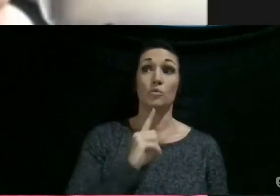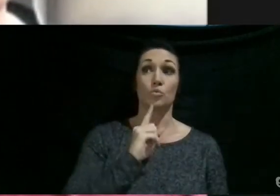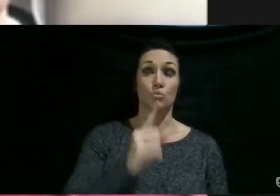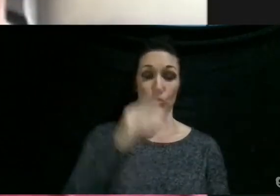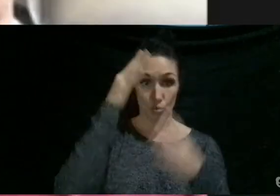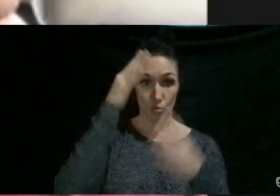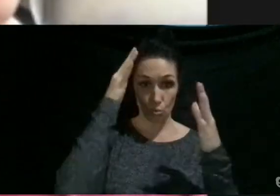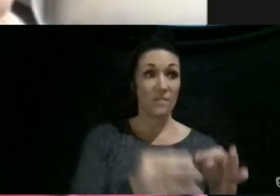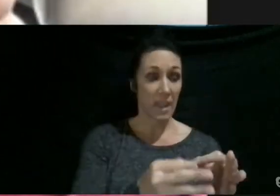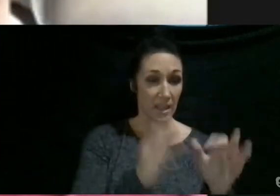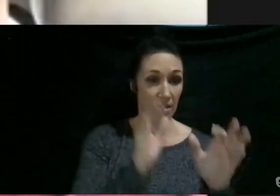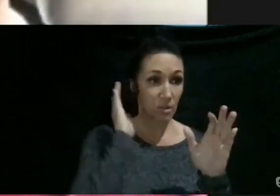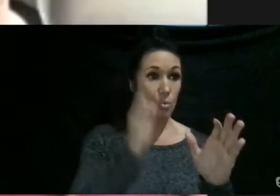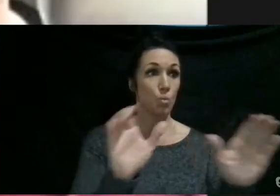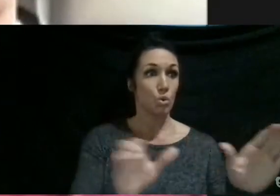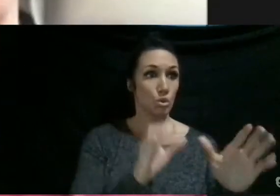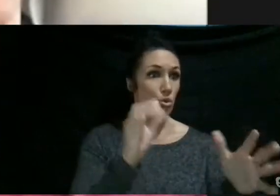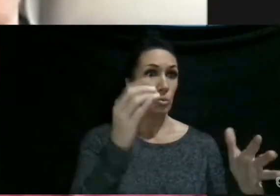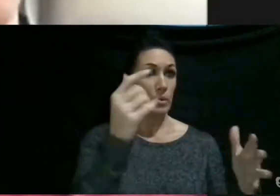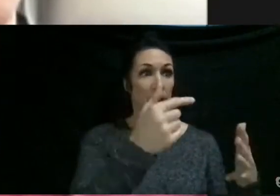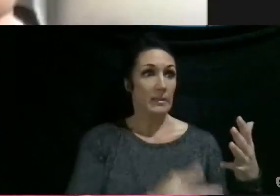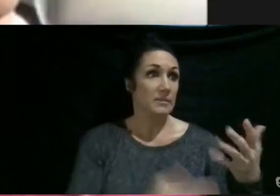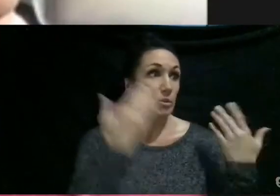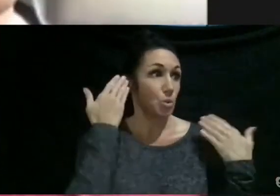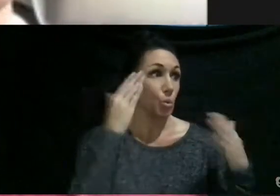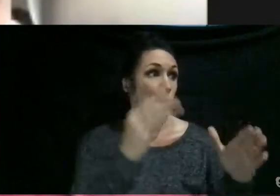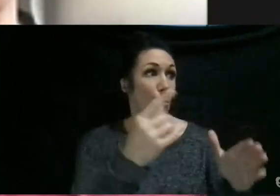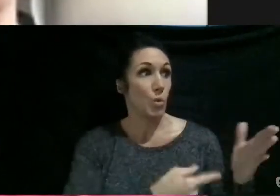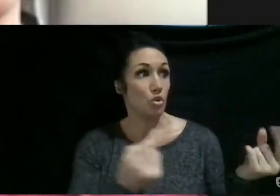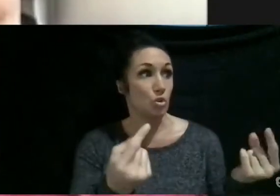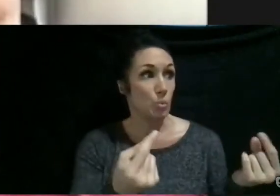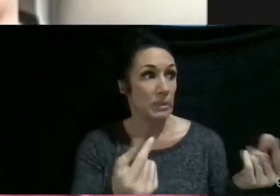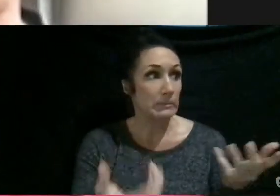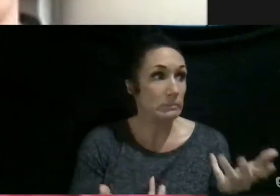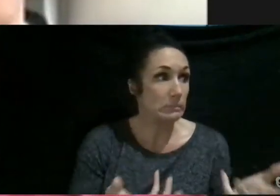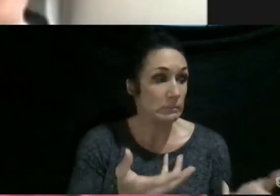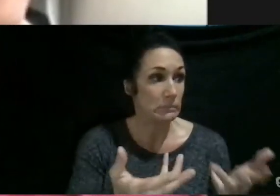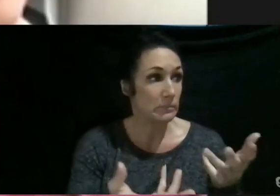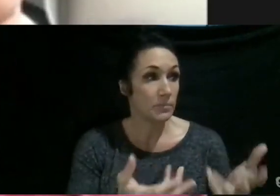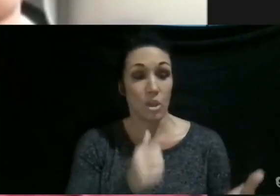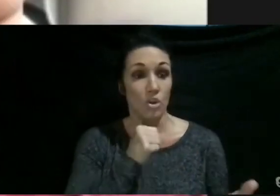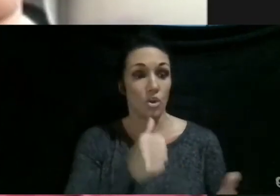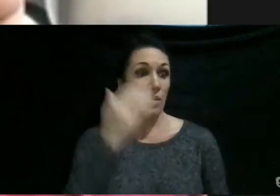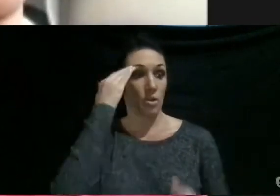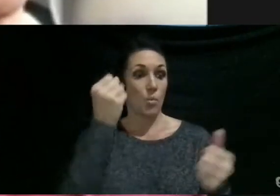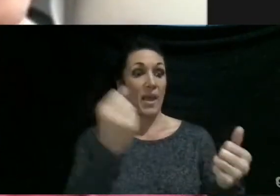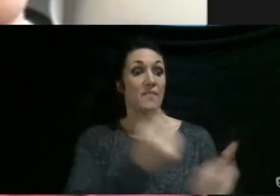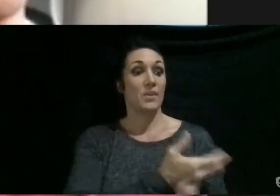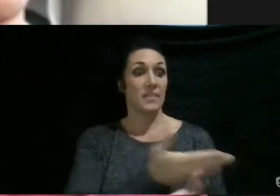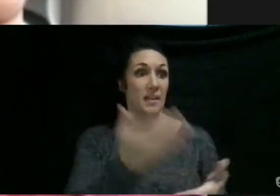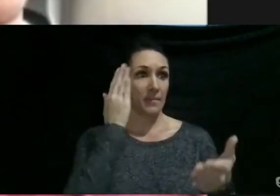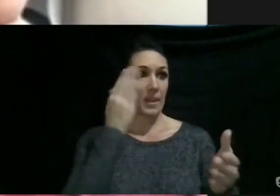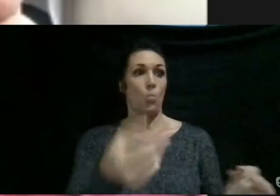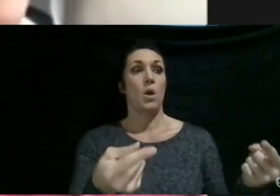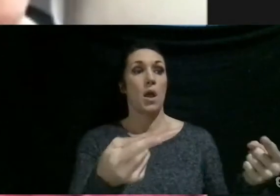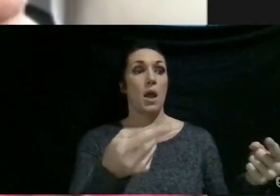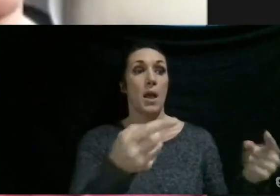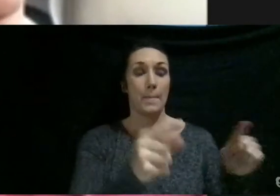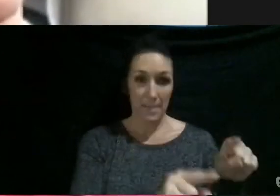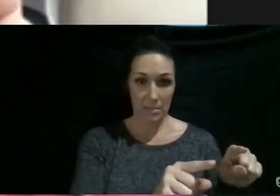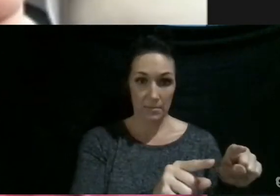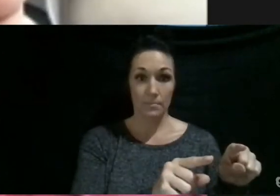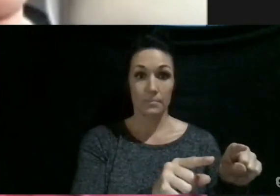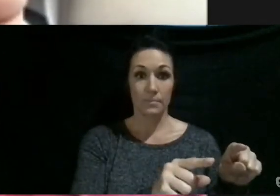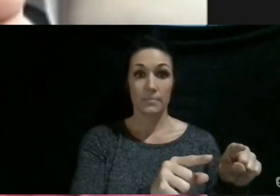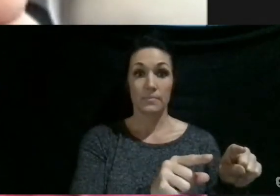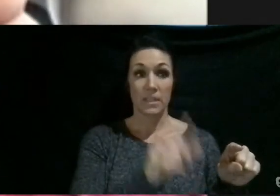that you don't know what you're getting yourself into, or you're not going to know everything that's going on, and because of that,